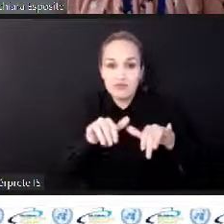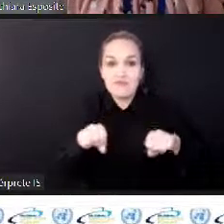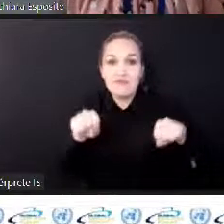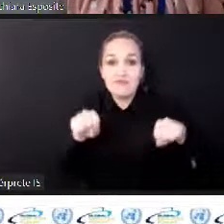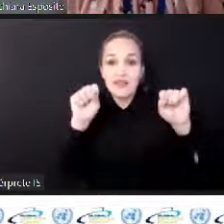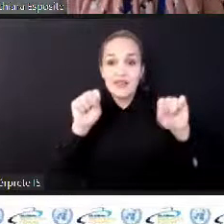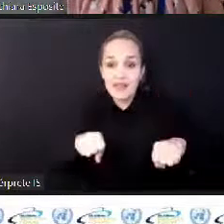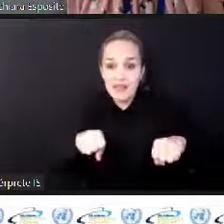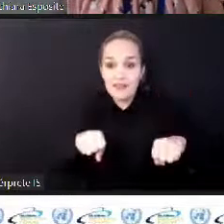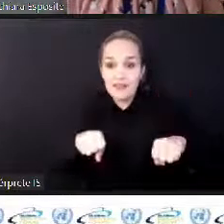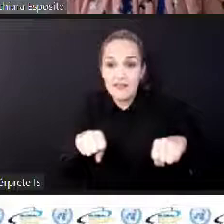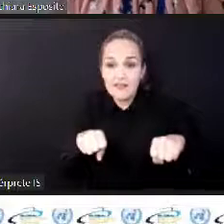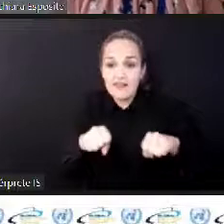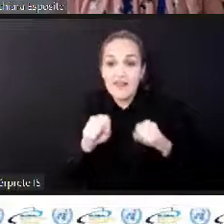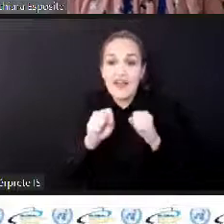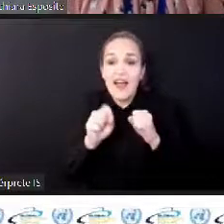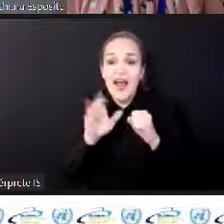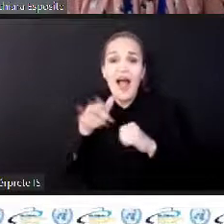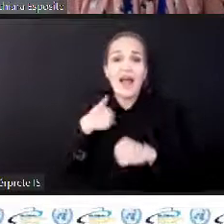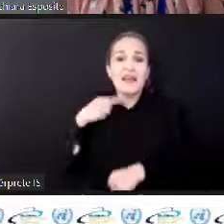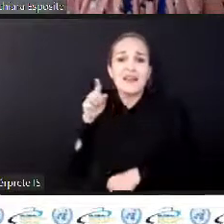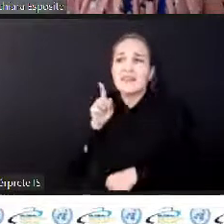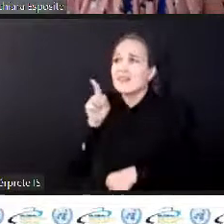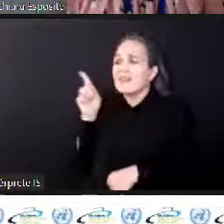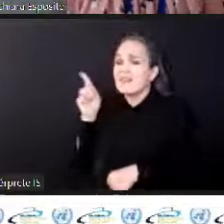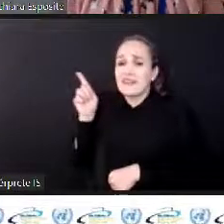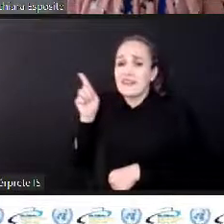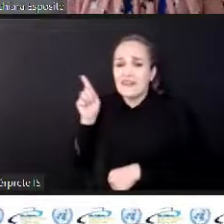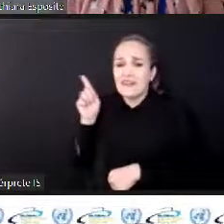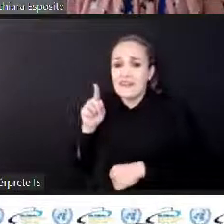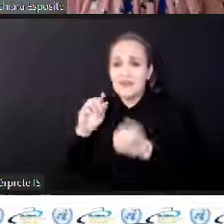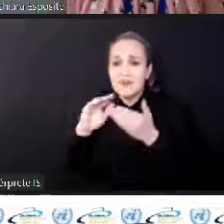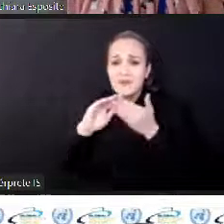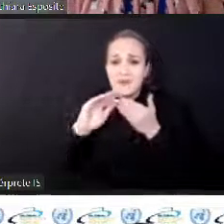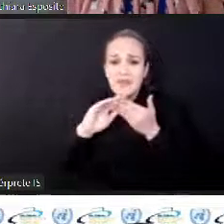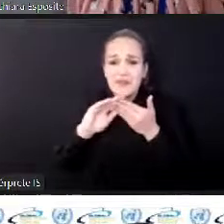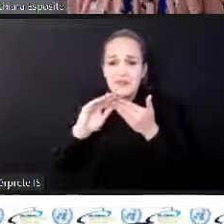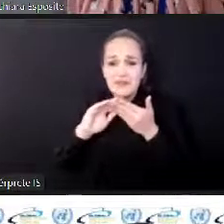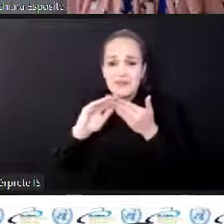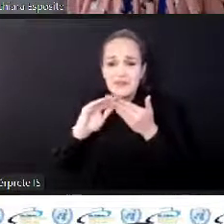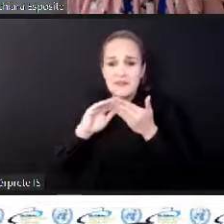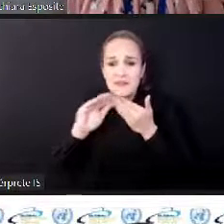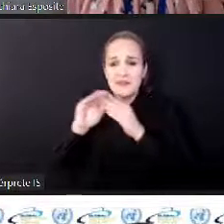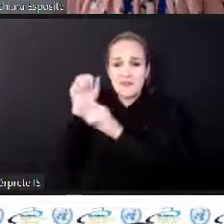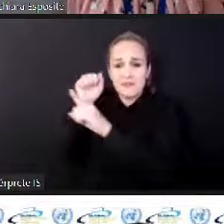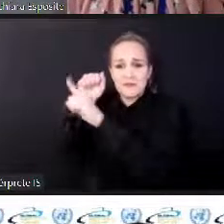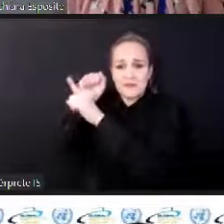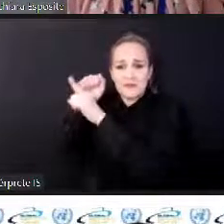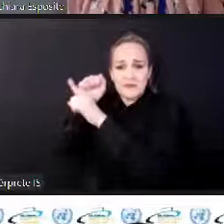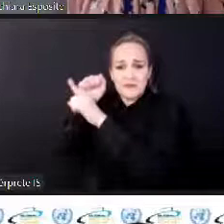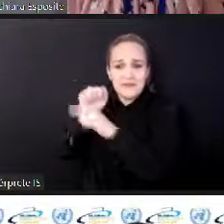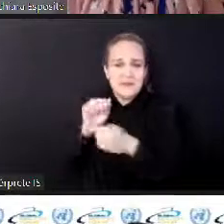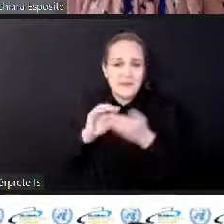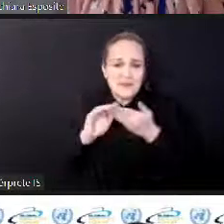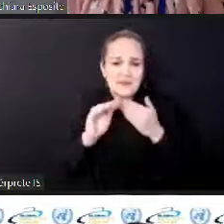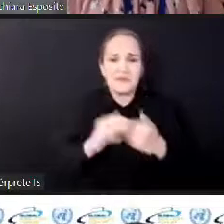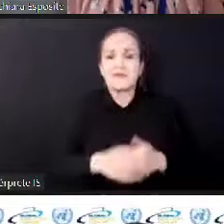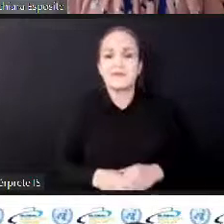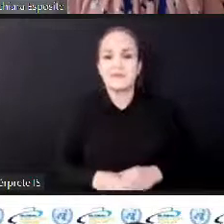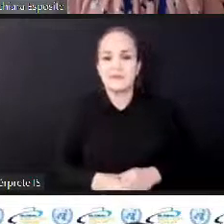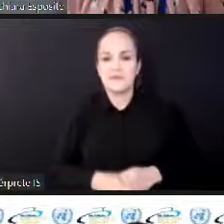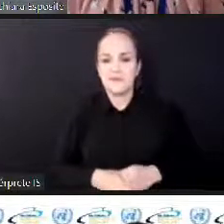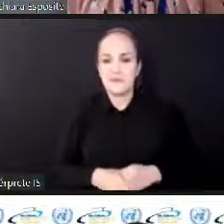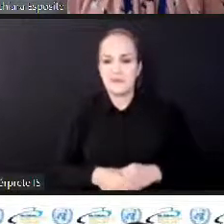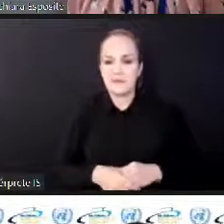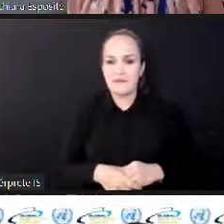alarm going off here right now in the office. I will try to ignore it. I hope it's not too disturbing. Let me just briefly acknowledge